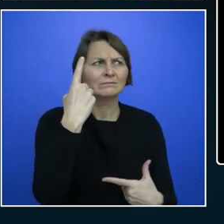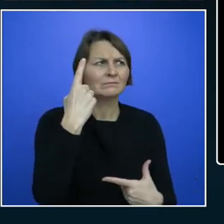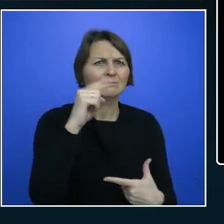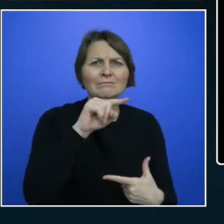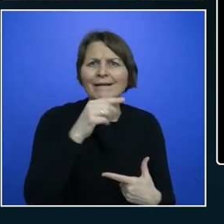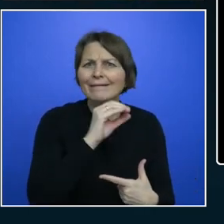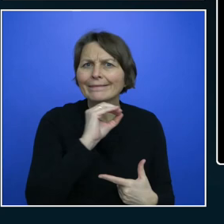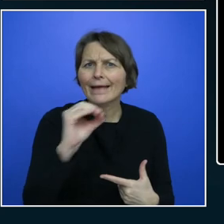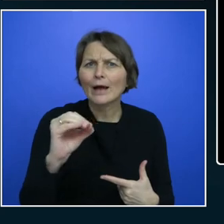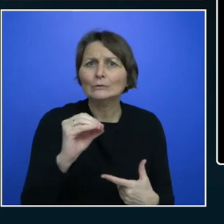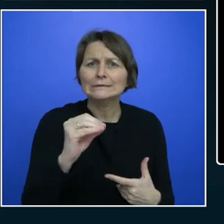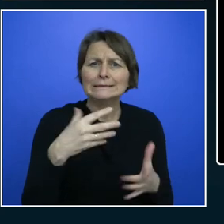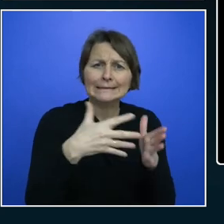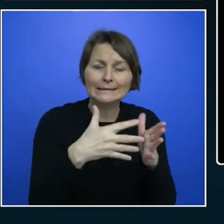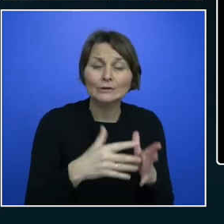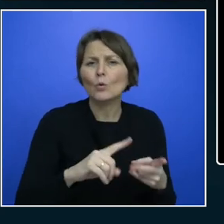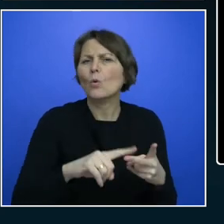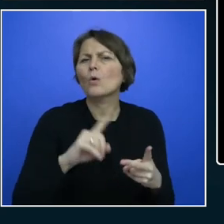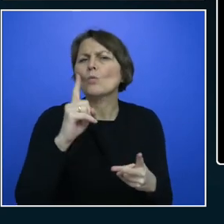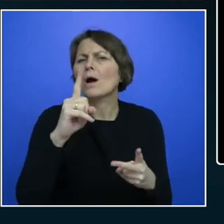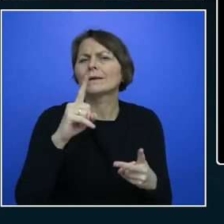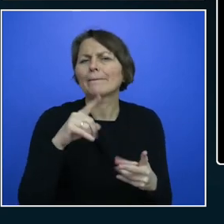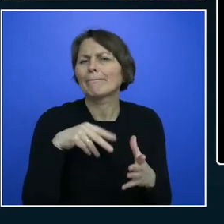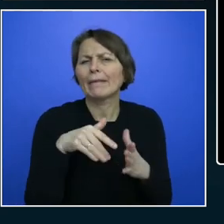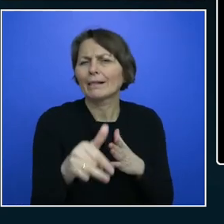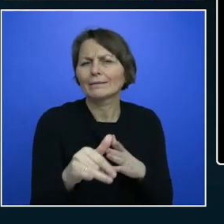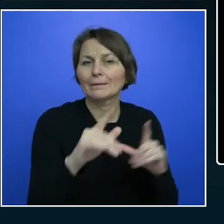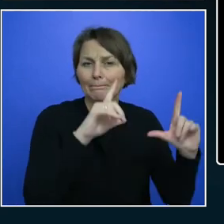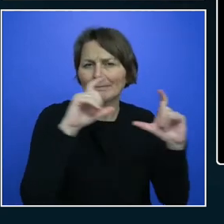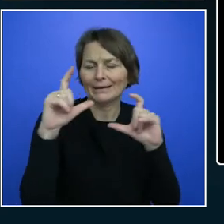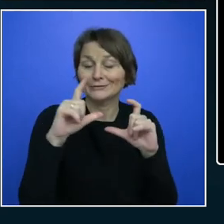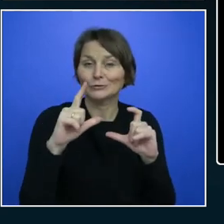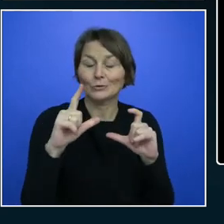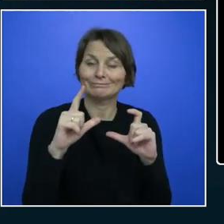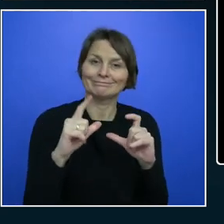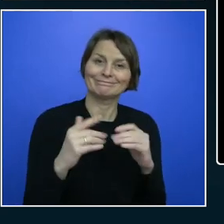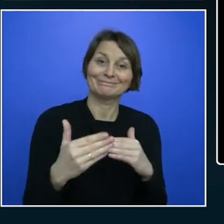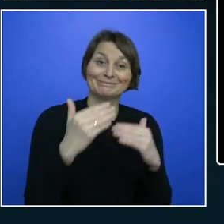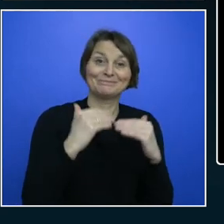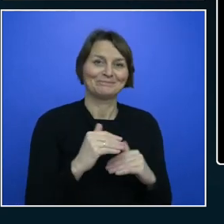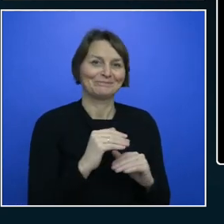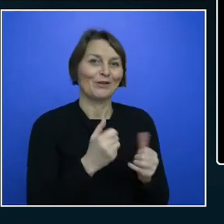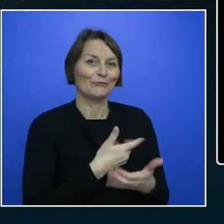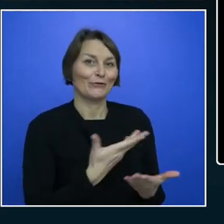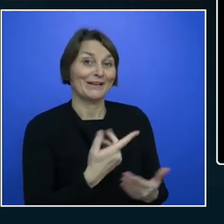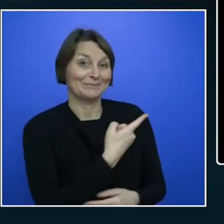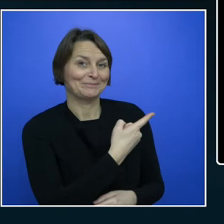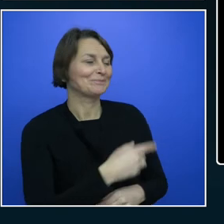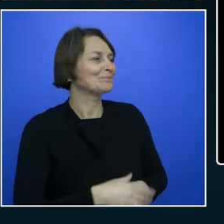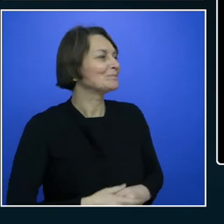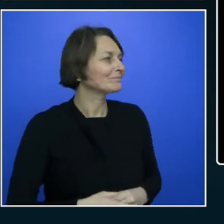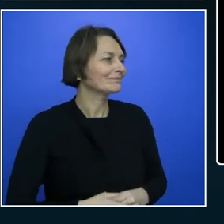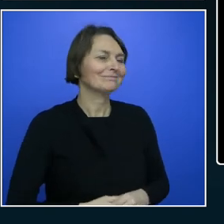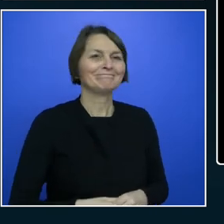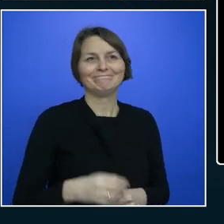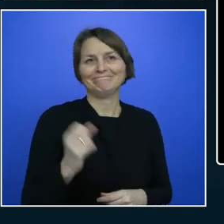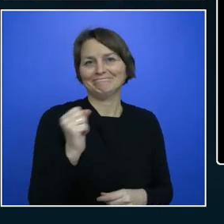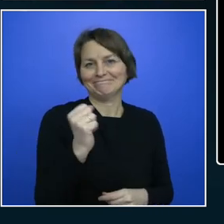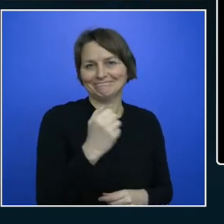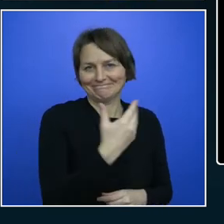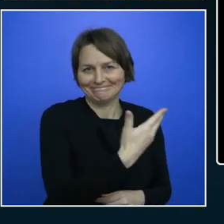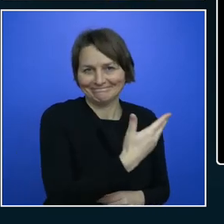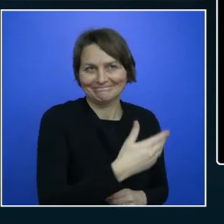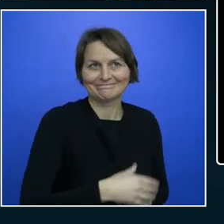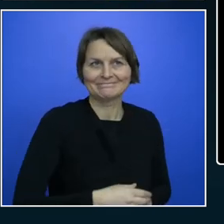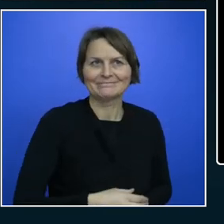insanely free. And let's try another one quickly. So, I'm going to take another one here. Oh, yes. I'm a sandwich.